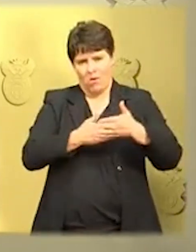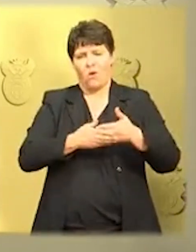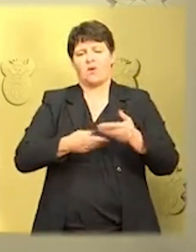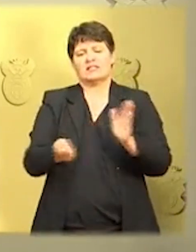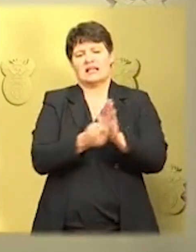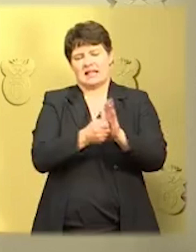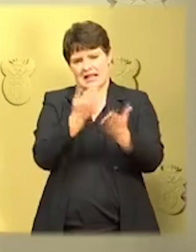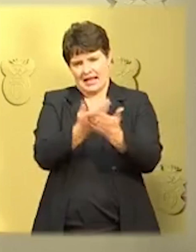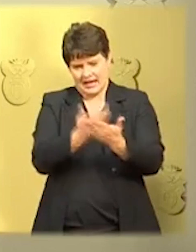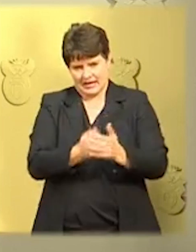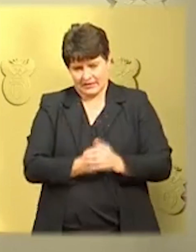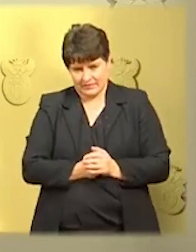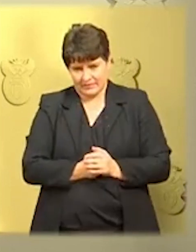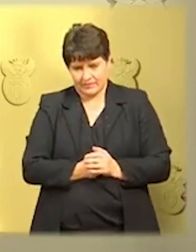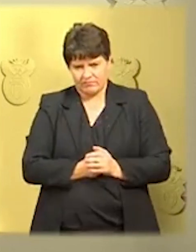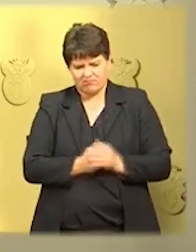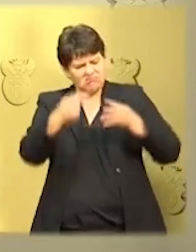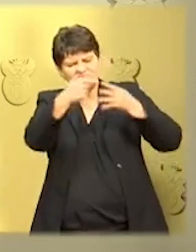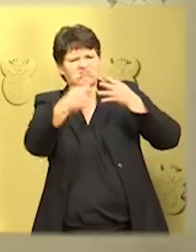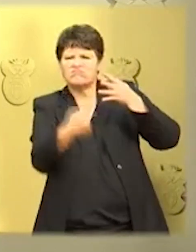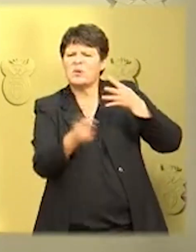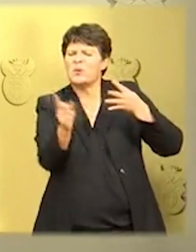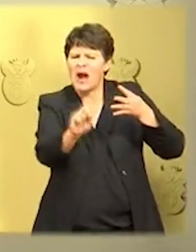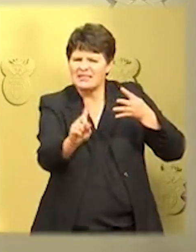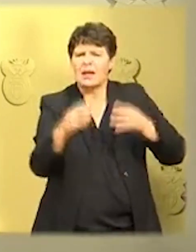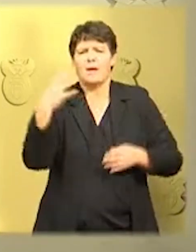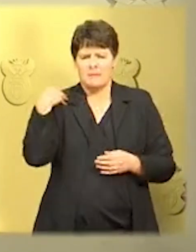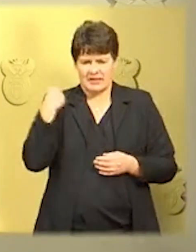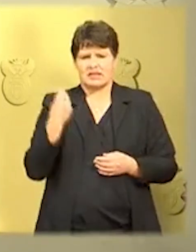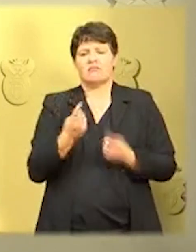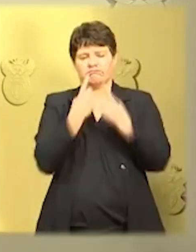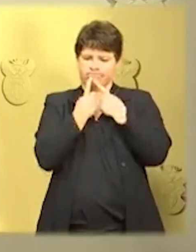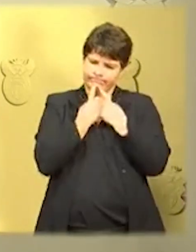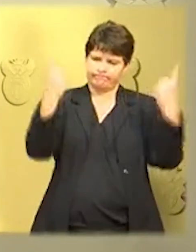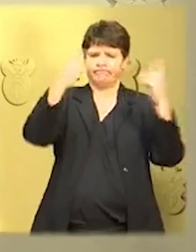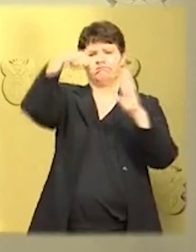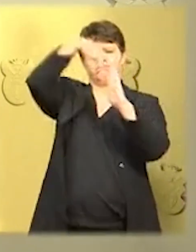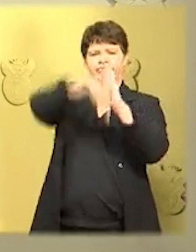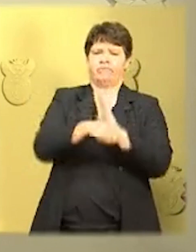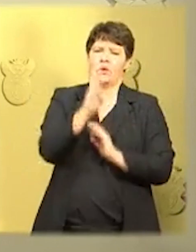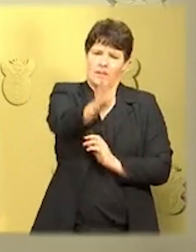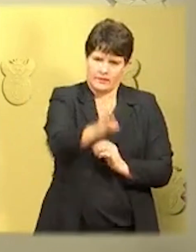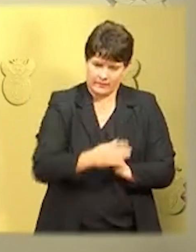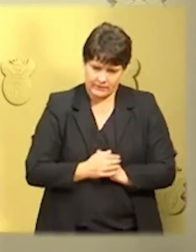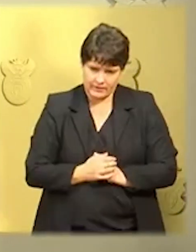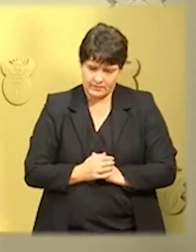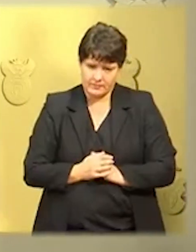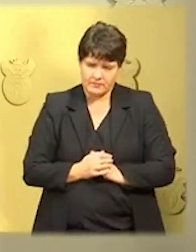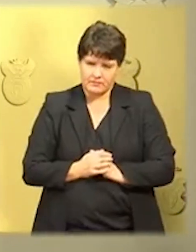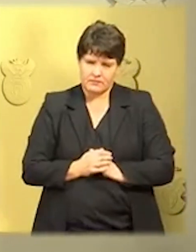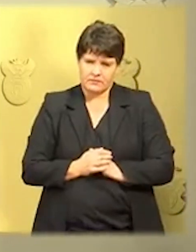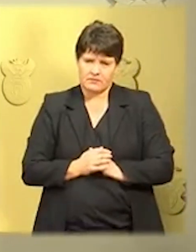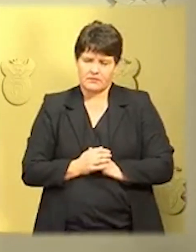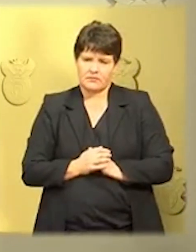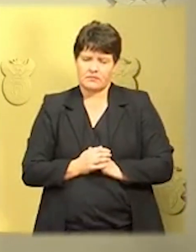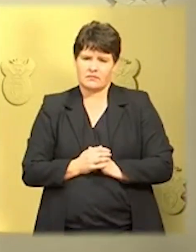These will be detailed by the relevant ministers. It is important to note that several restrictions